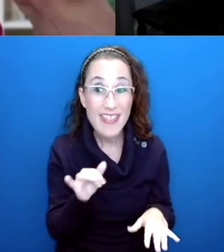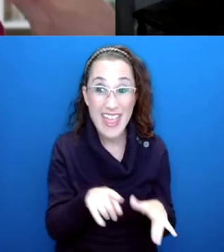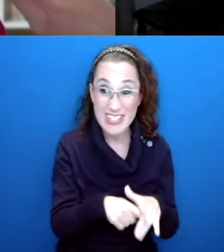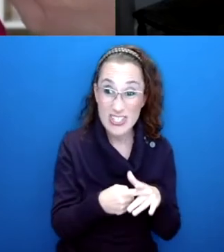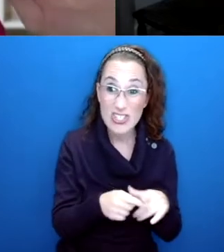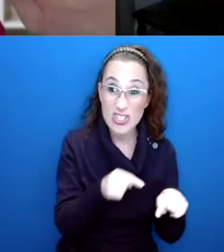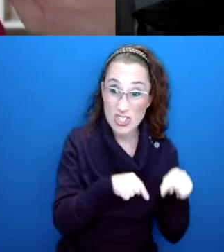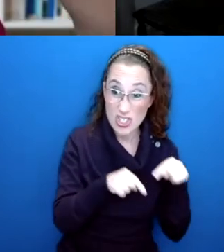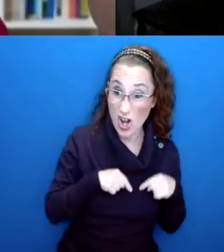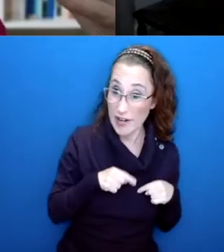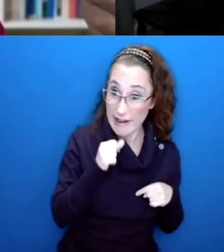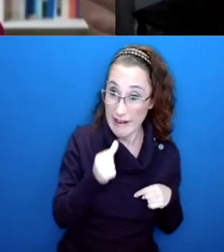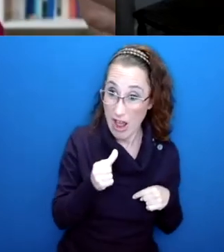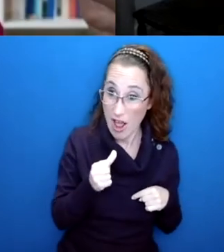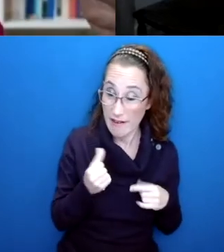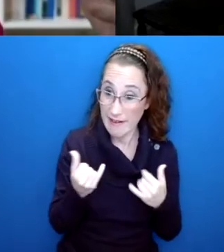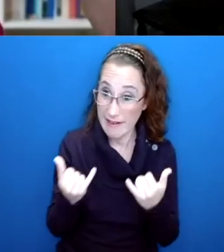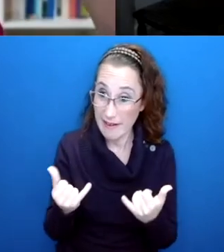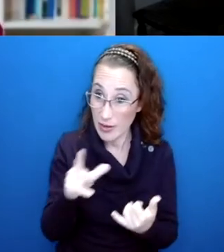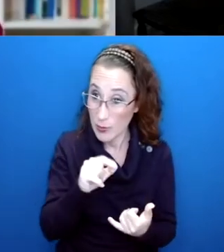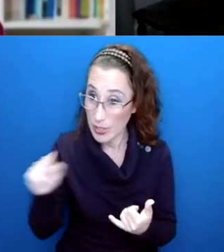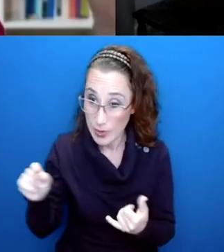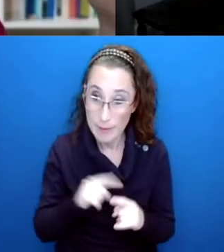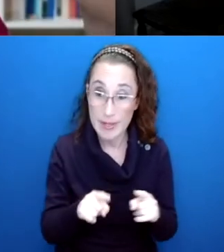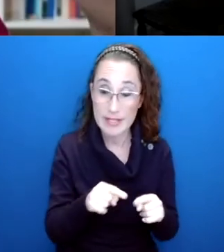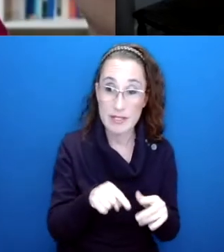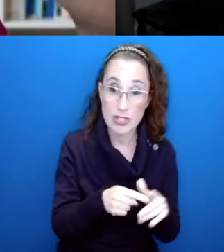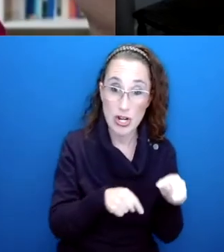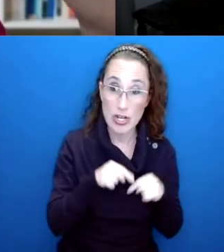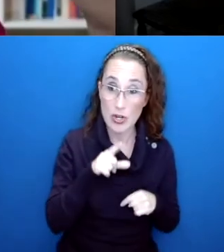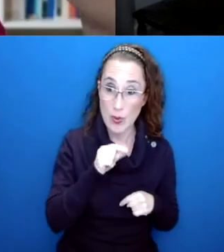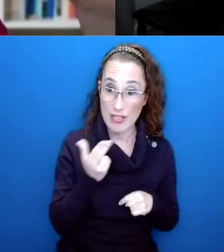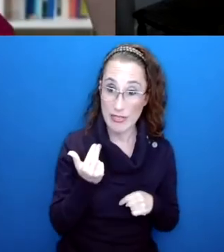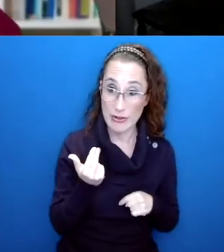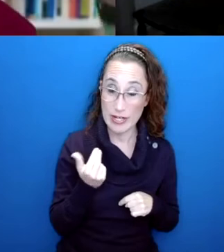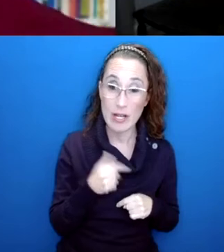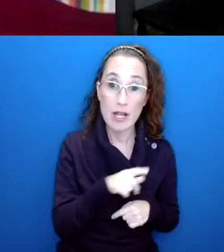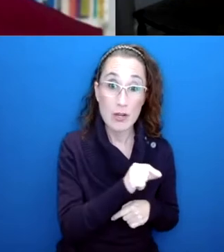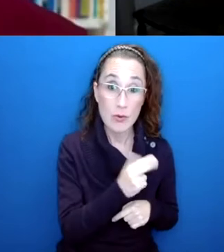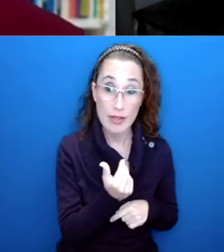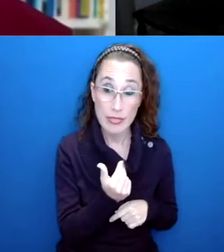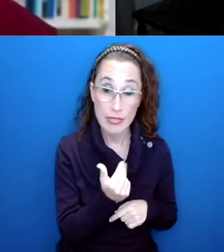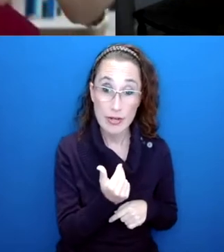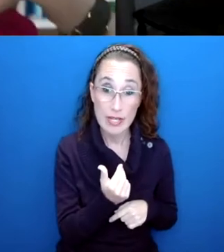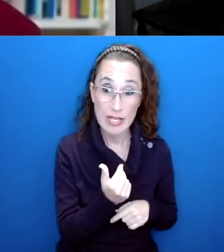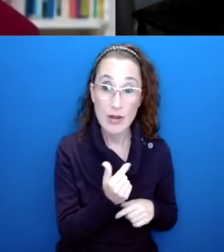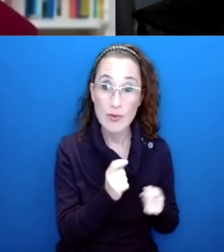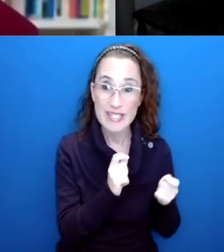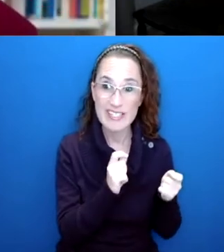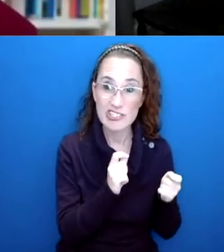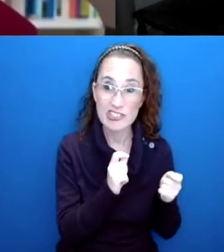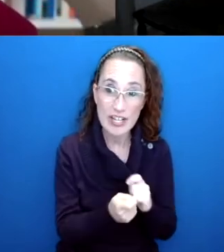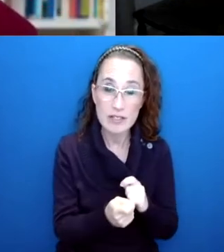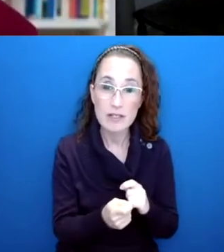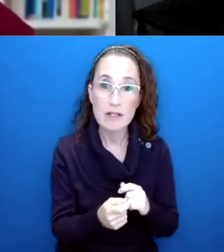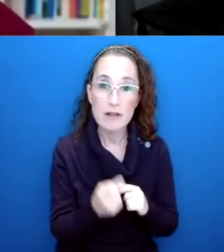I just did a then a quick search and saw that 2013 was indeed kind of an inflection point in terms of the penetration